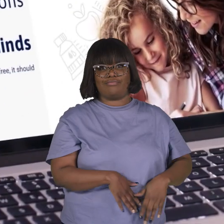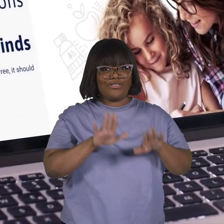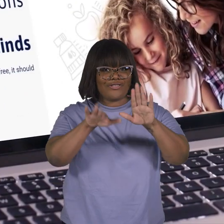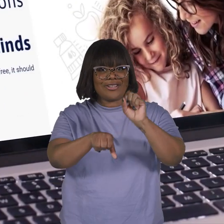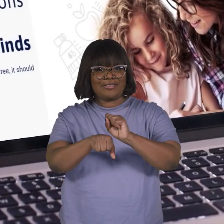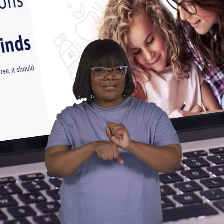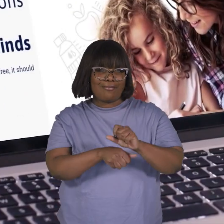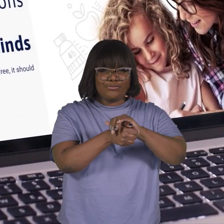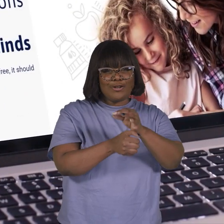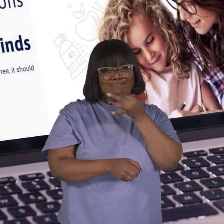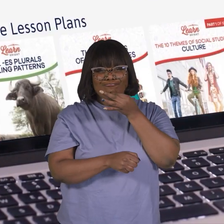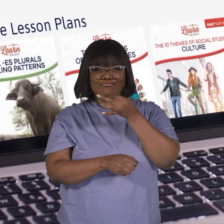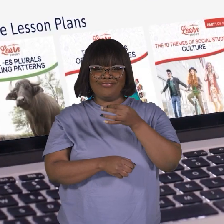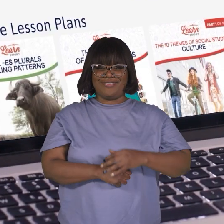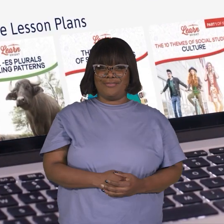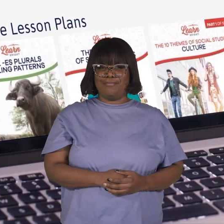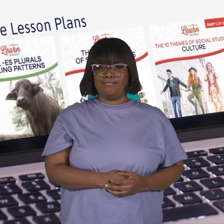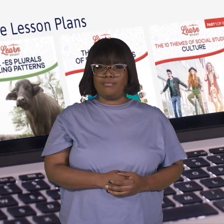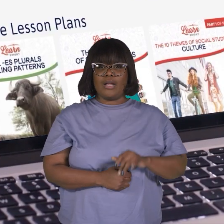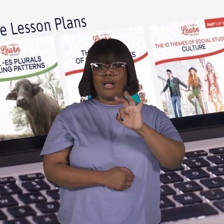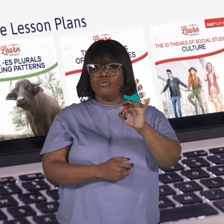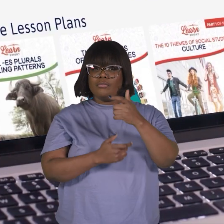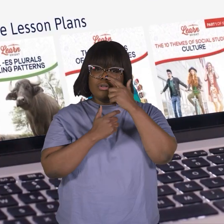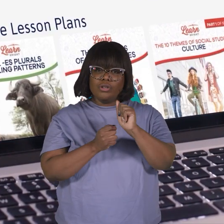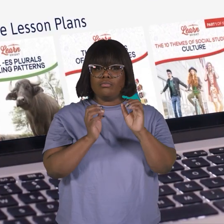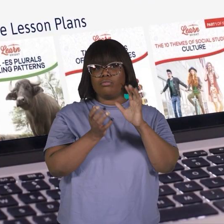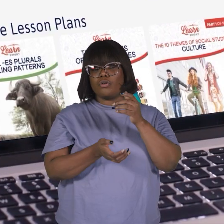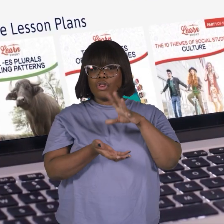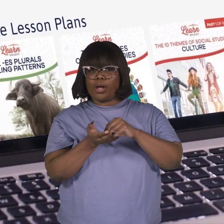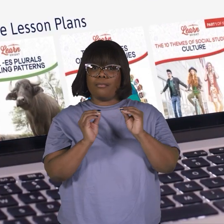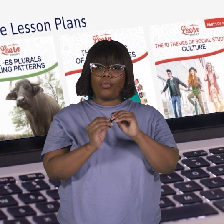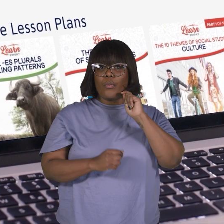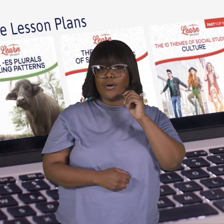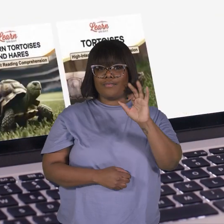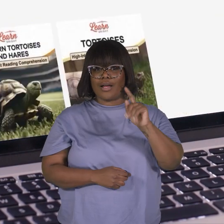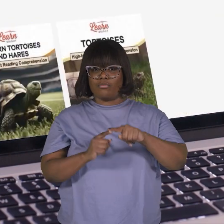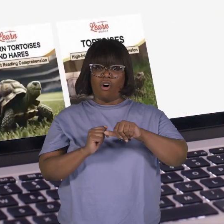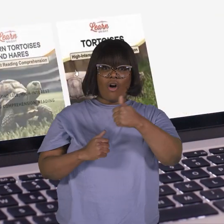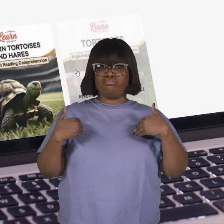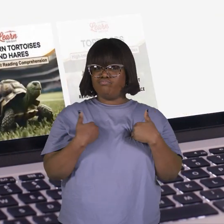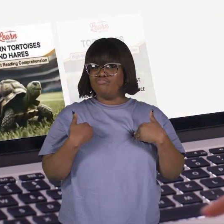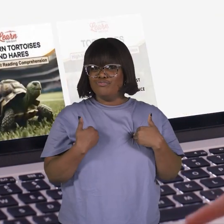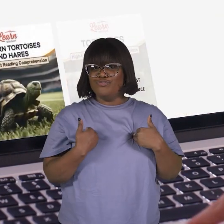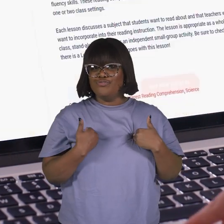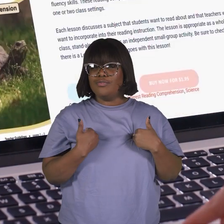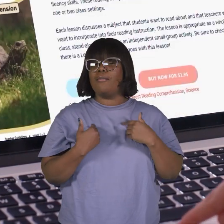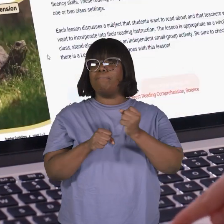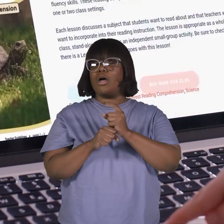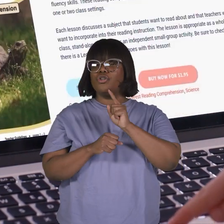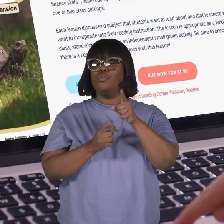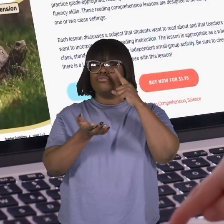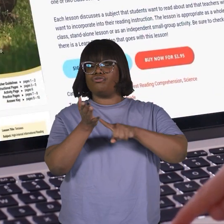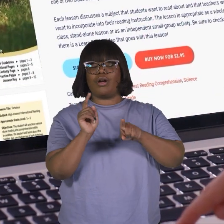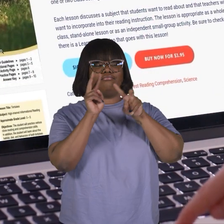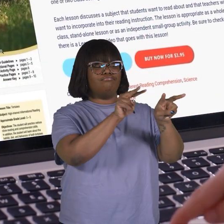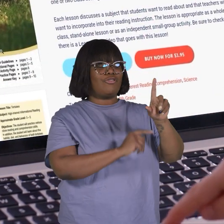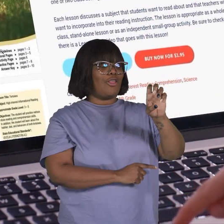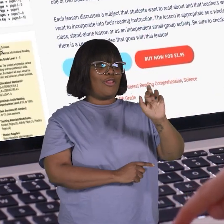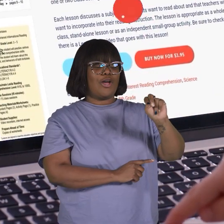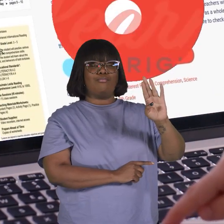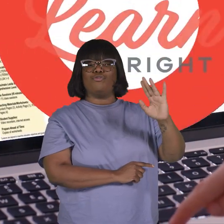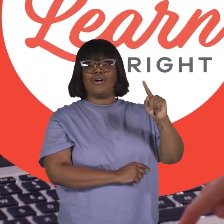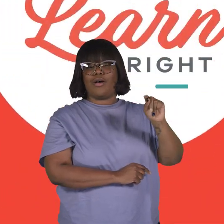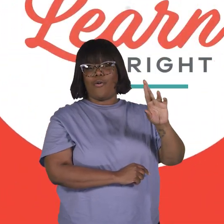If you are interested in learning cool facts about other creatures, make sure to check out learnbright.org for more lesson plans.